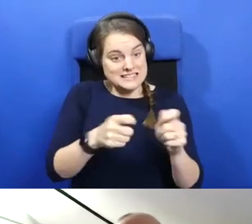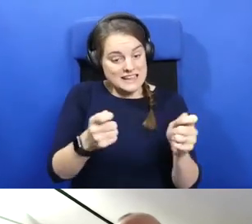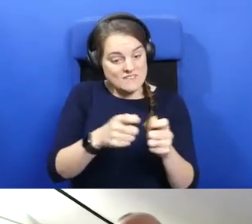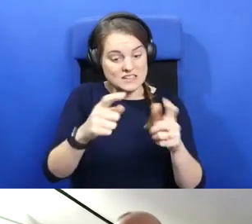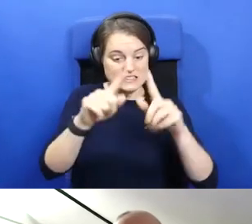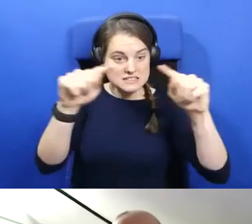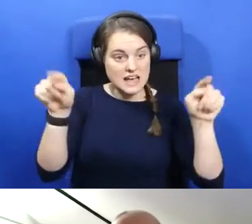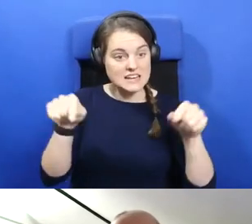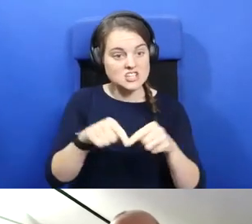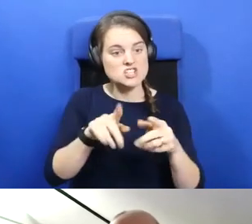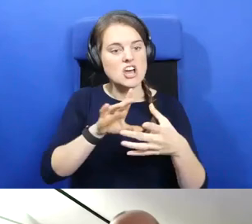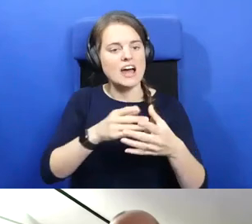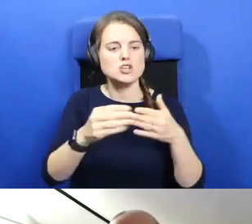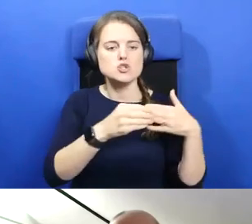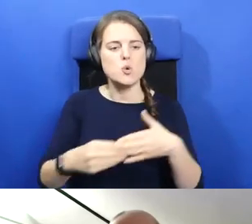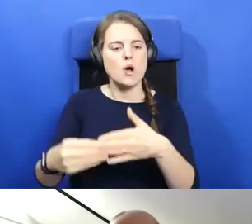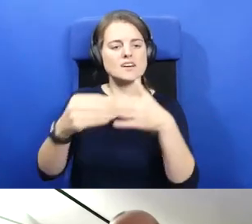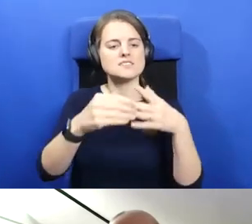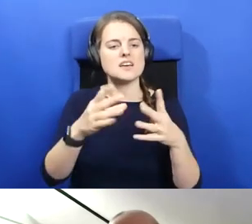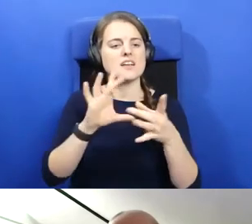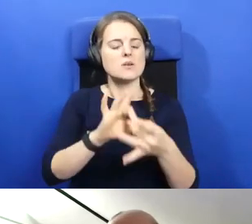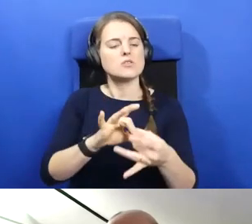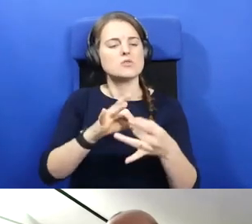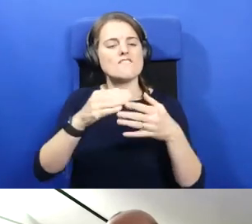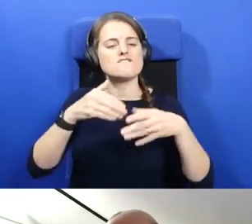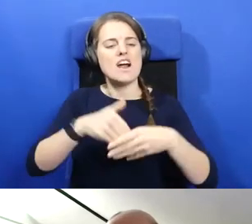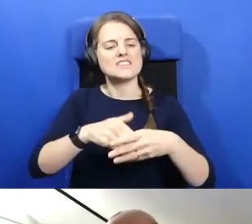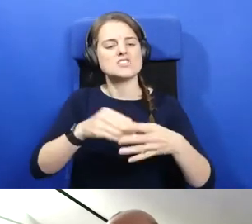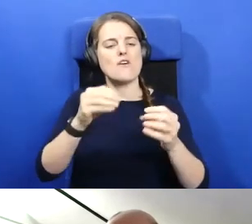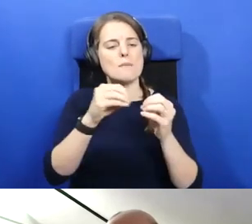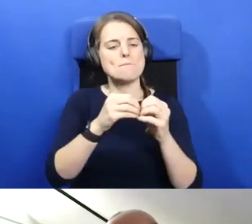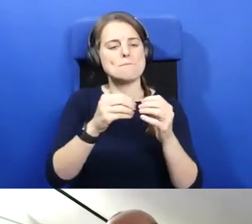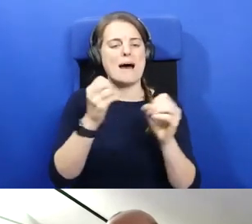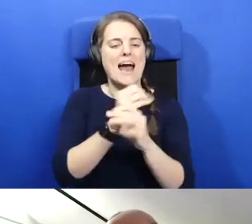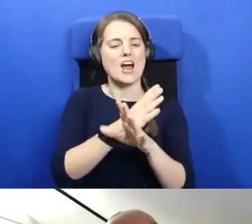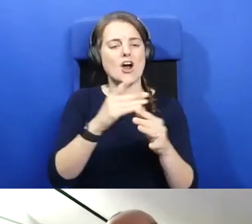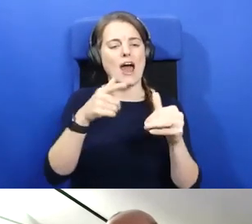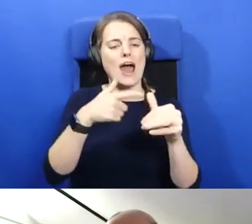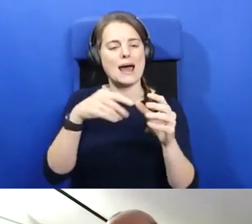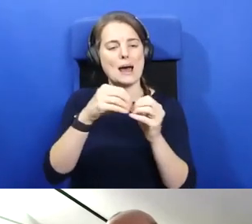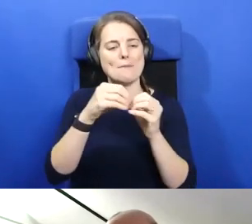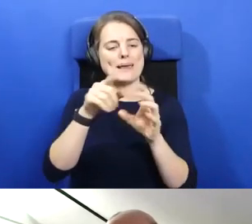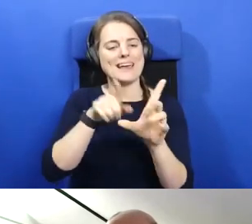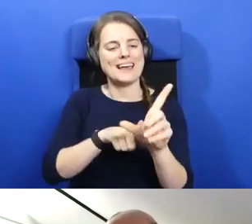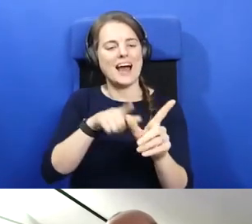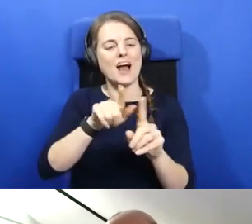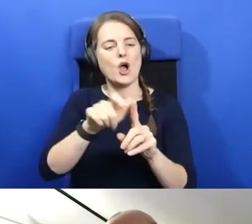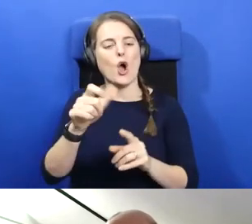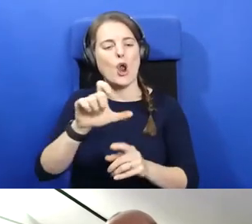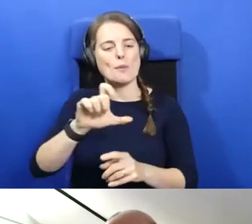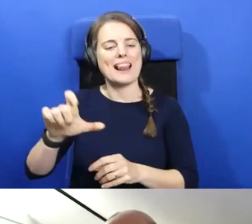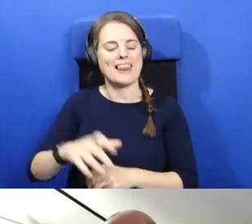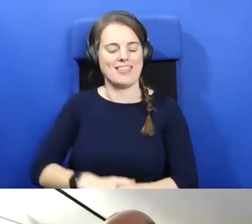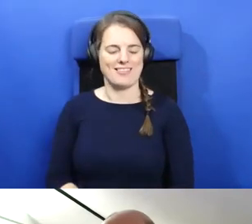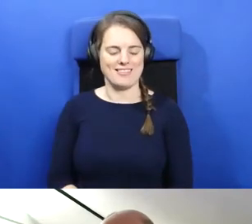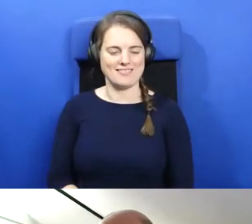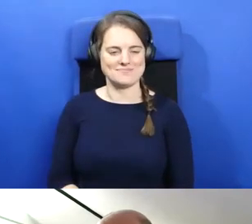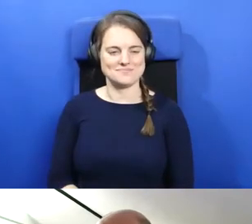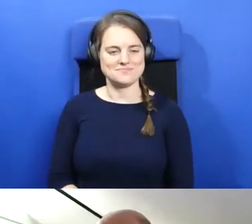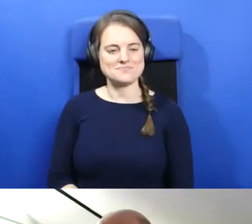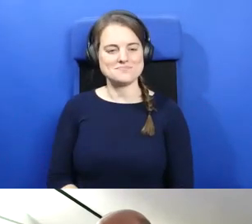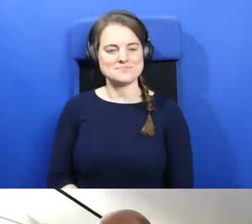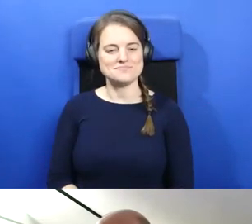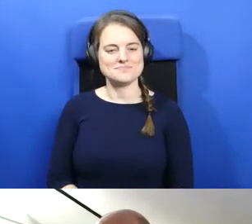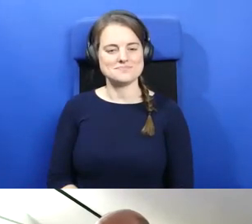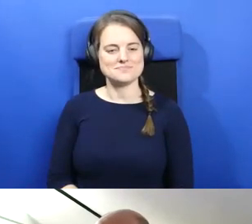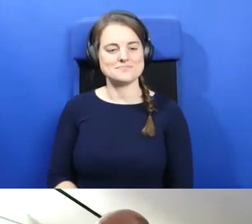with friends of Columbanus and Bangor Abbey. thank you very much, Leanne. Thank you. now, I'm going talk to Meg